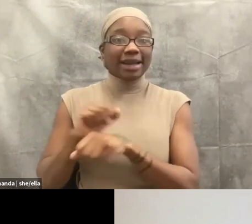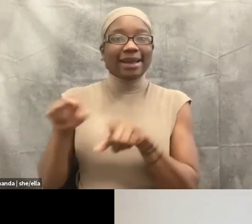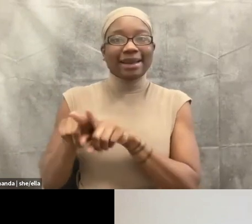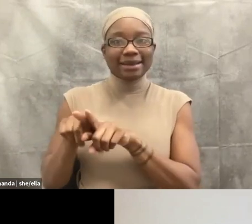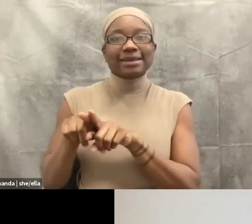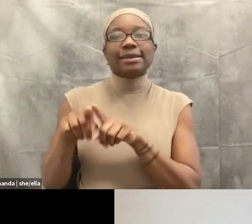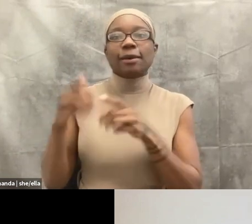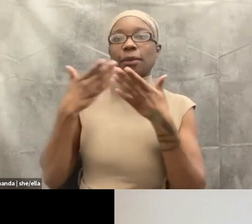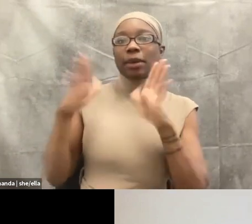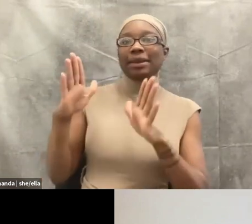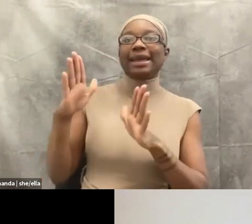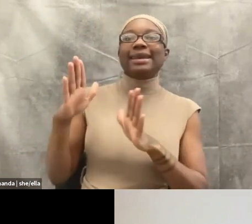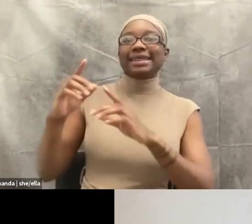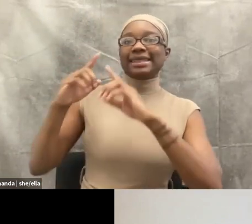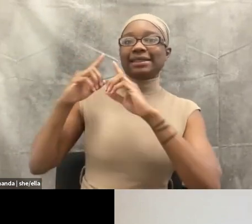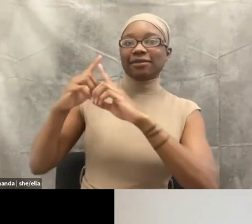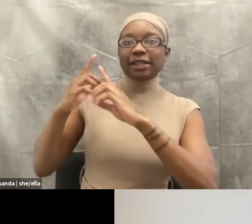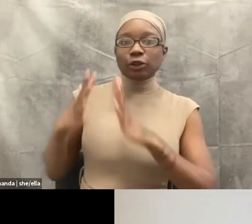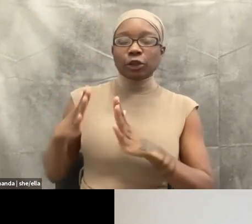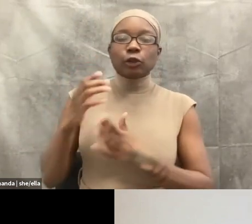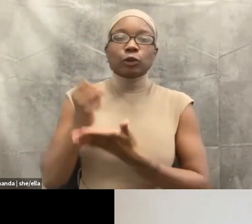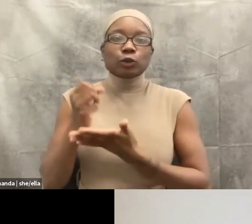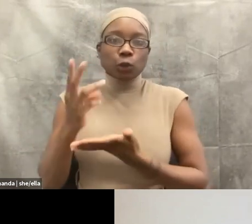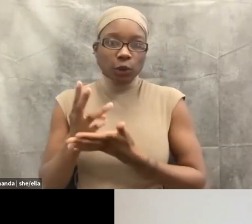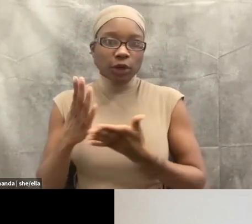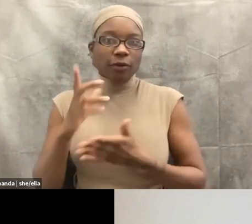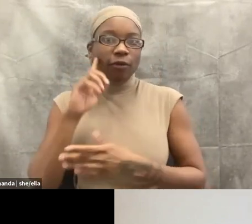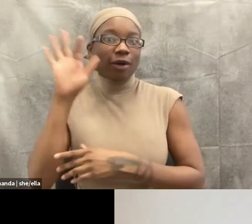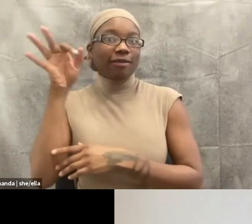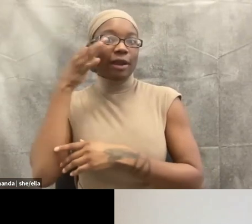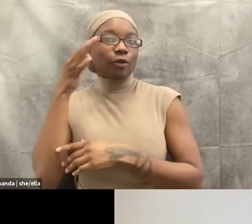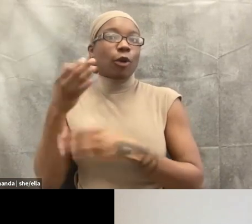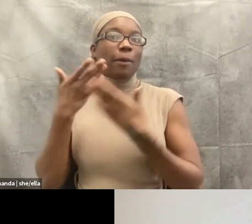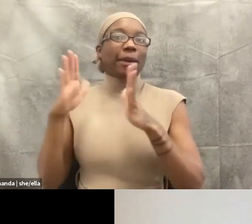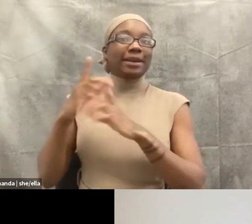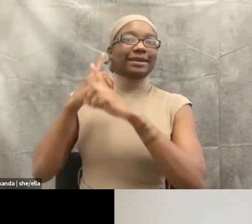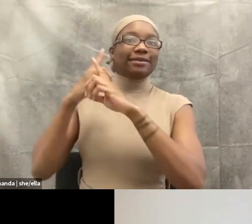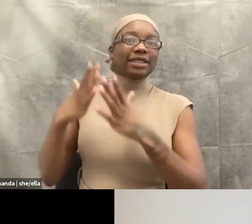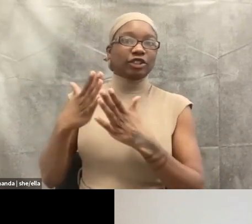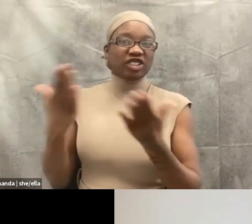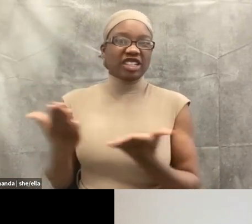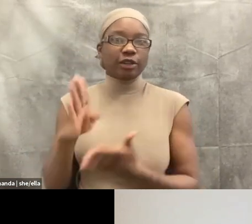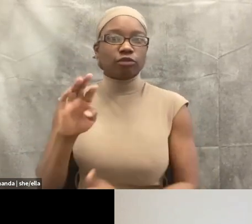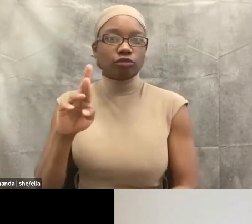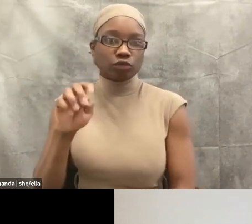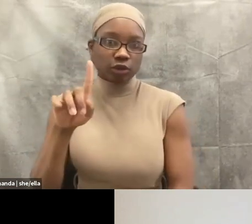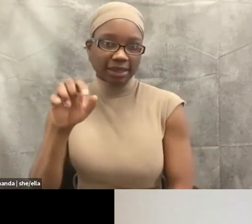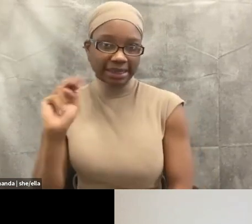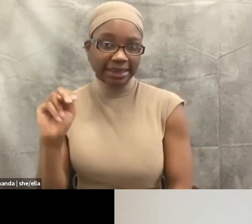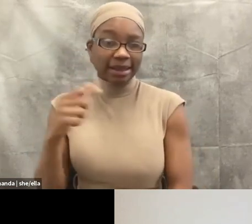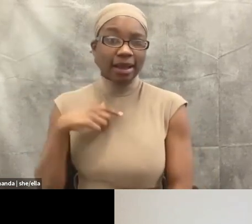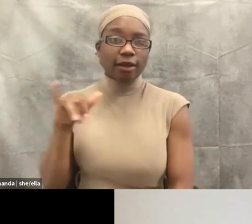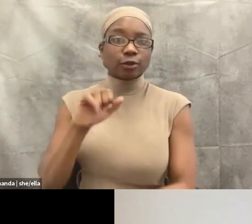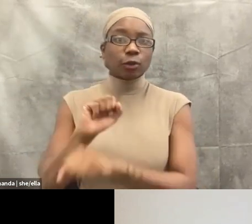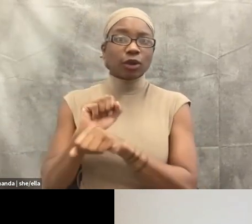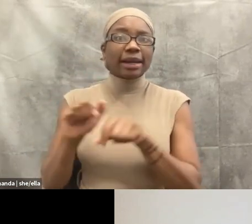am a restorative justice and transformative justice practitioner outside of my job. So with those two